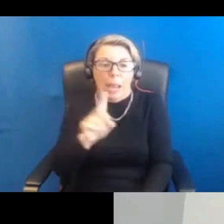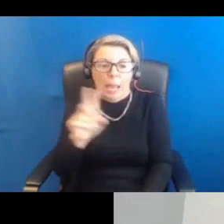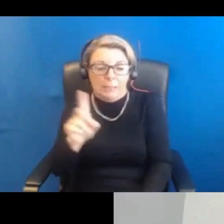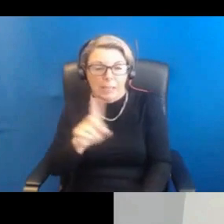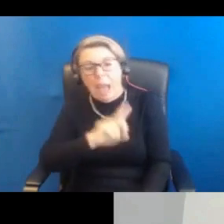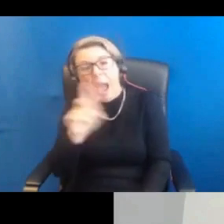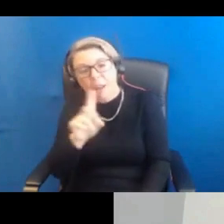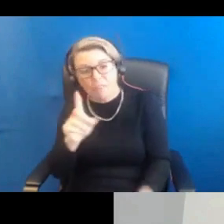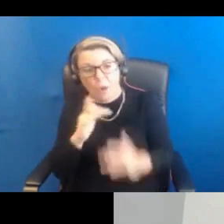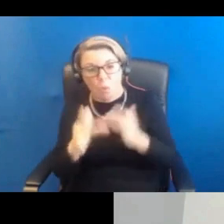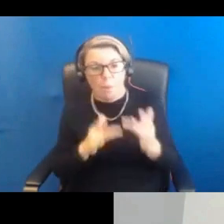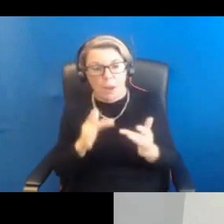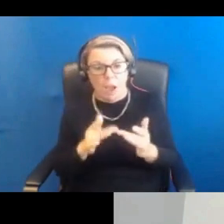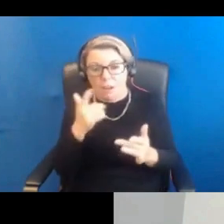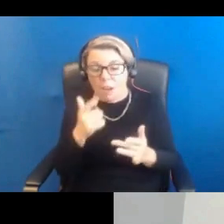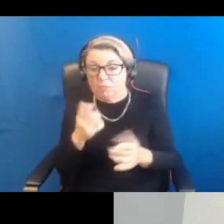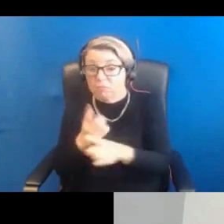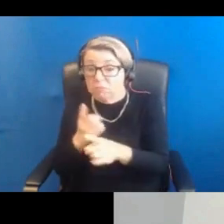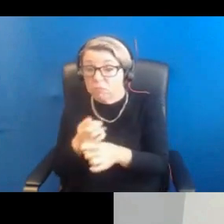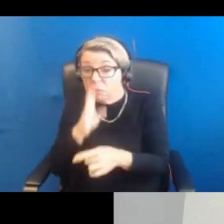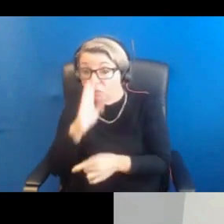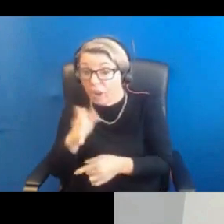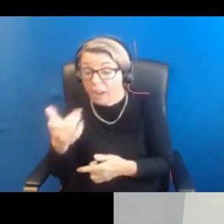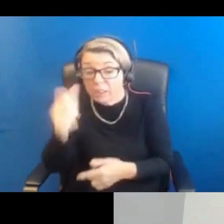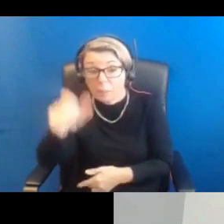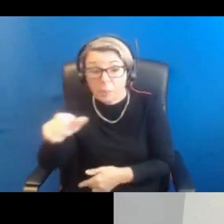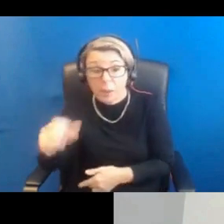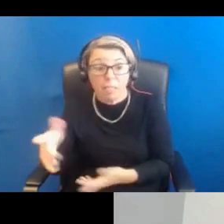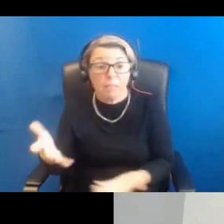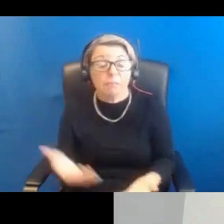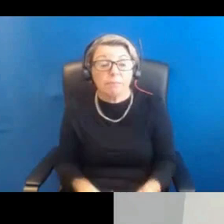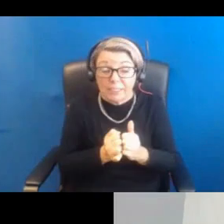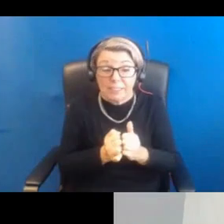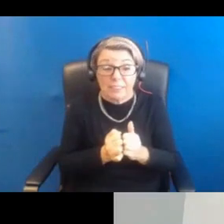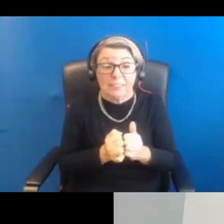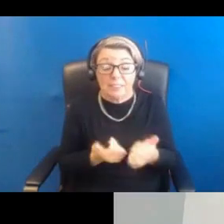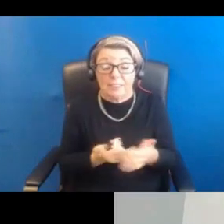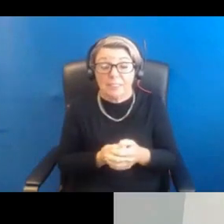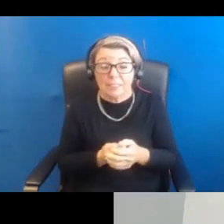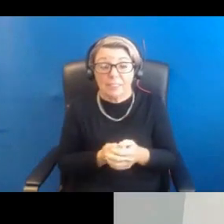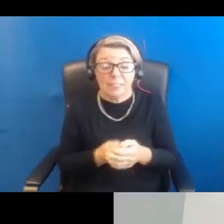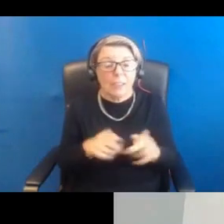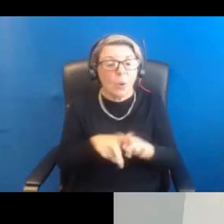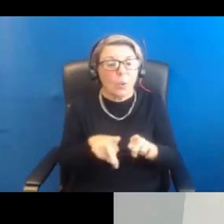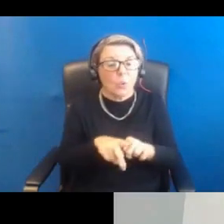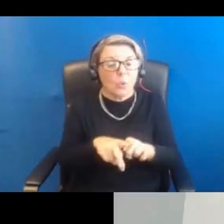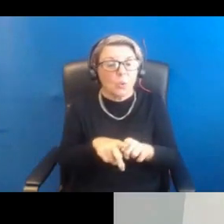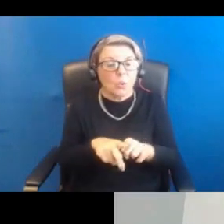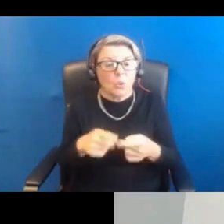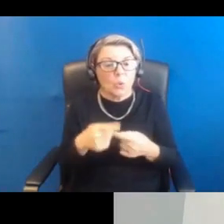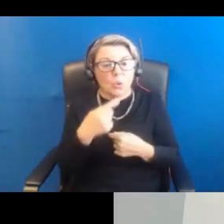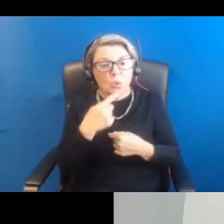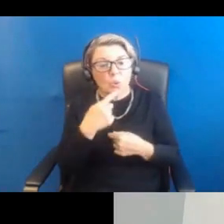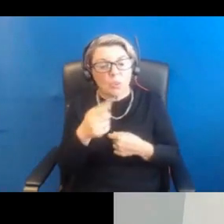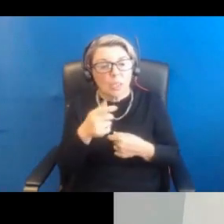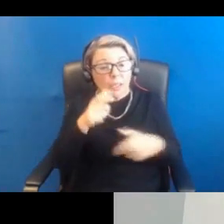the webinar. Yes, thanks very much, Professor Glacier. And also to mention to people on the